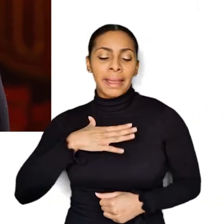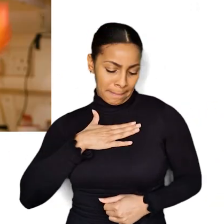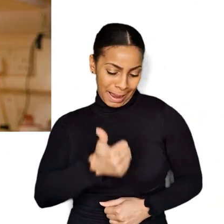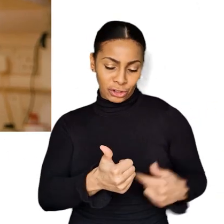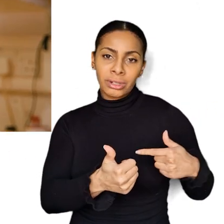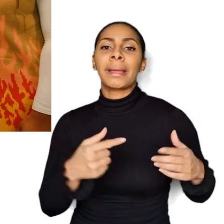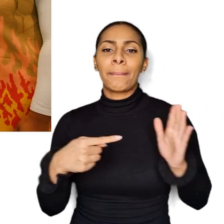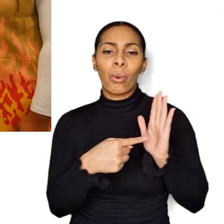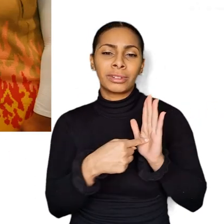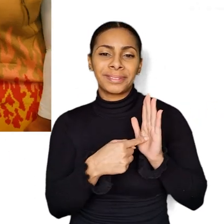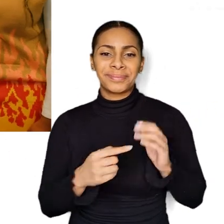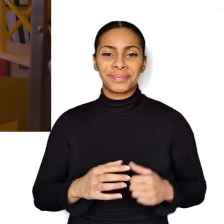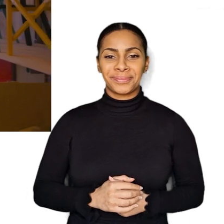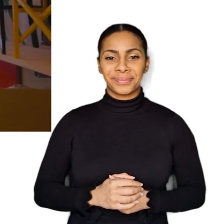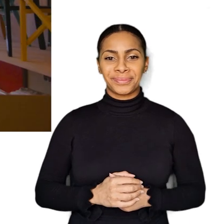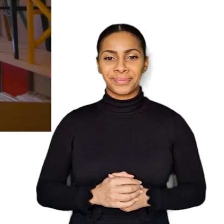for it is important.